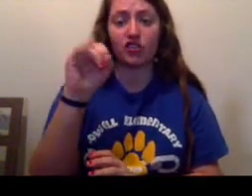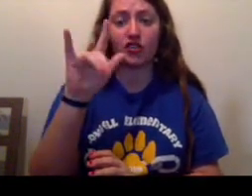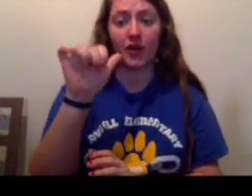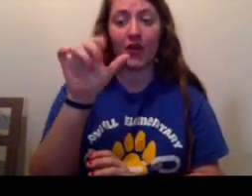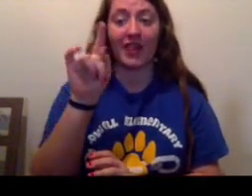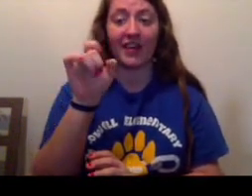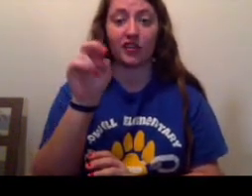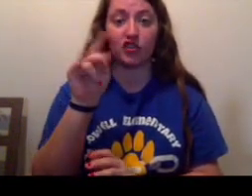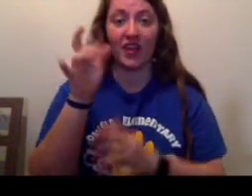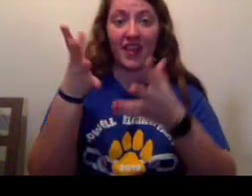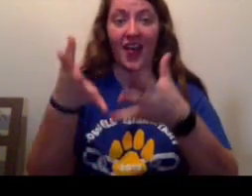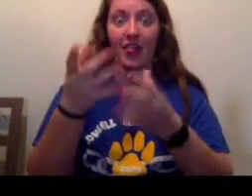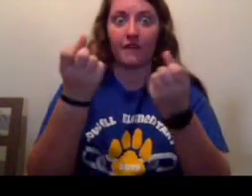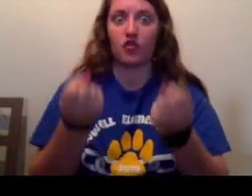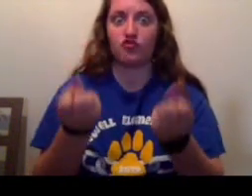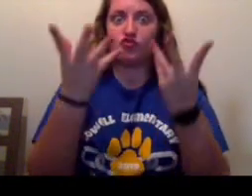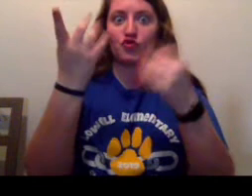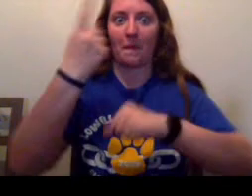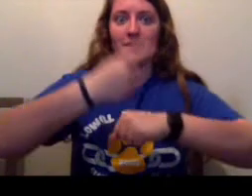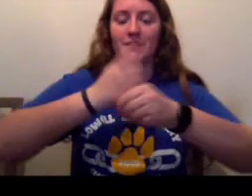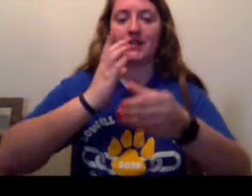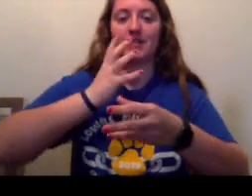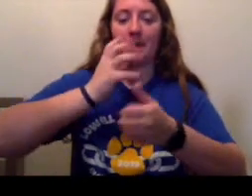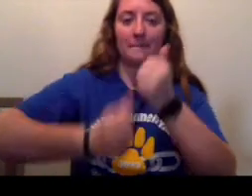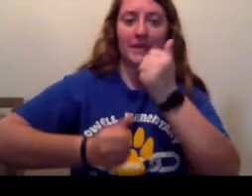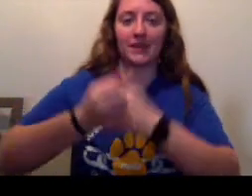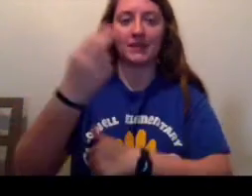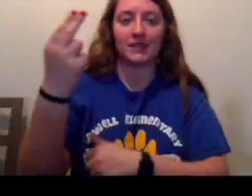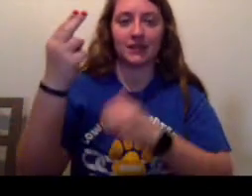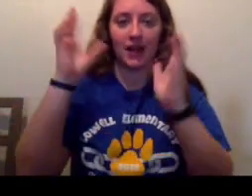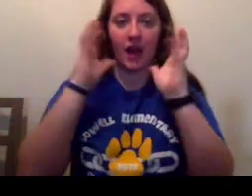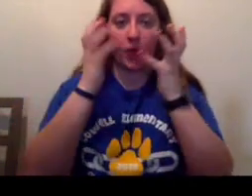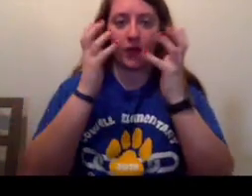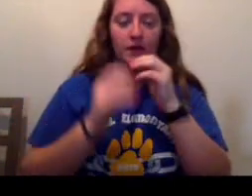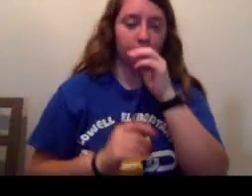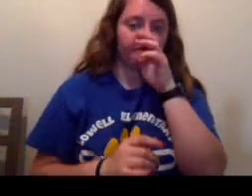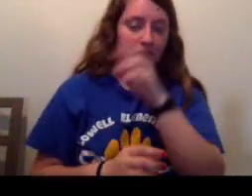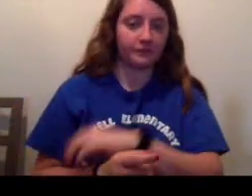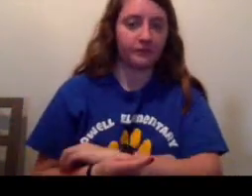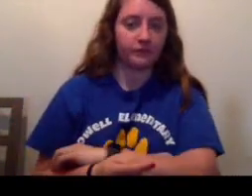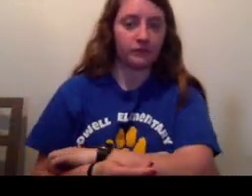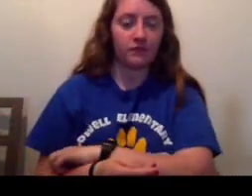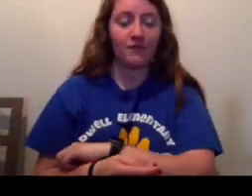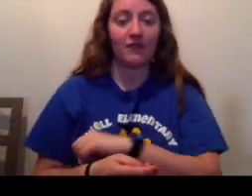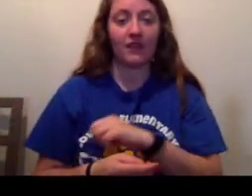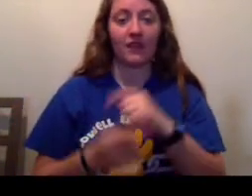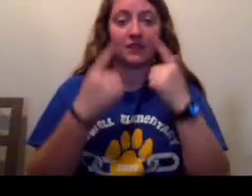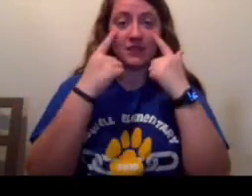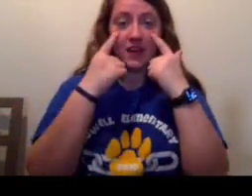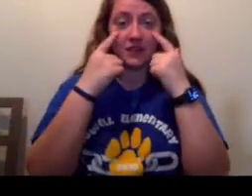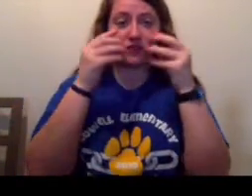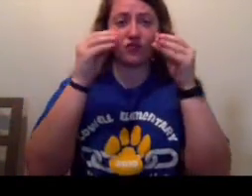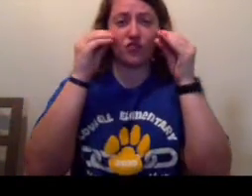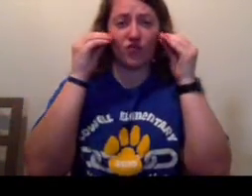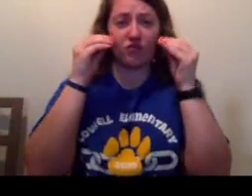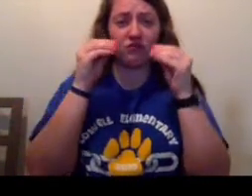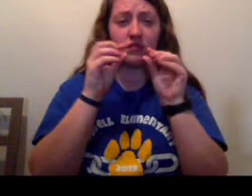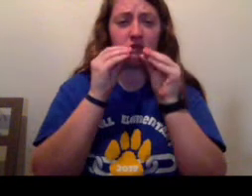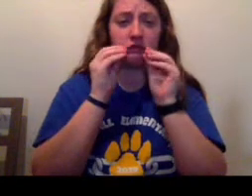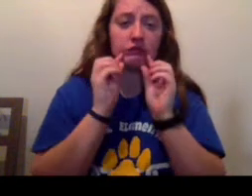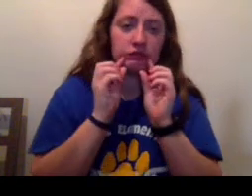left out too many days past Halloween, half rotten, with sunken eyes and a drooping smile.